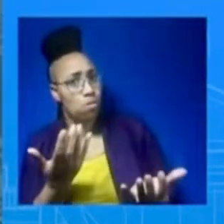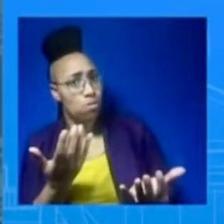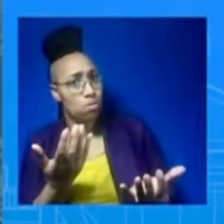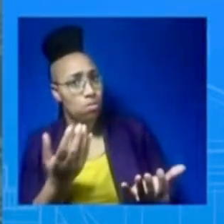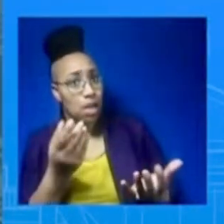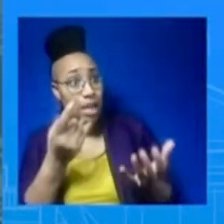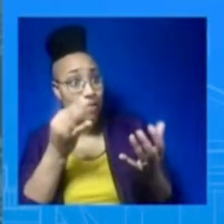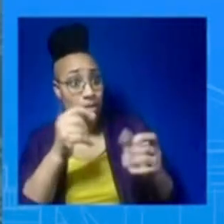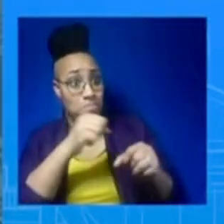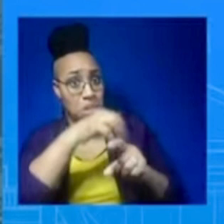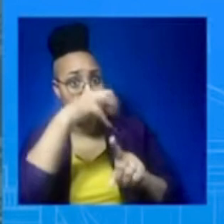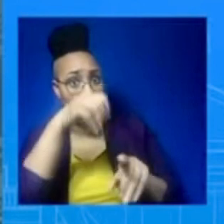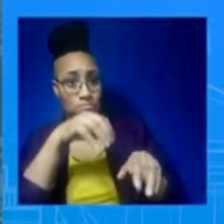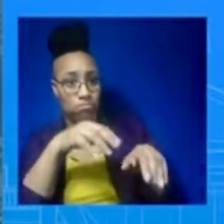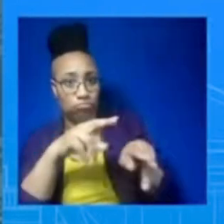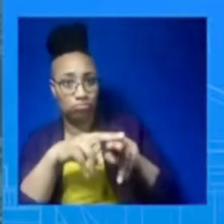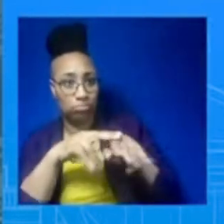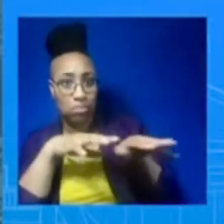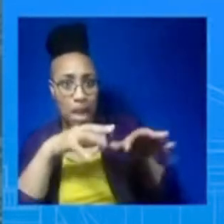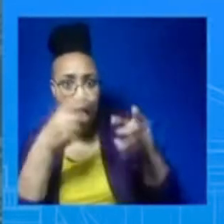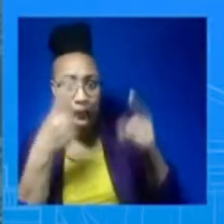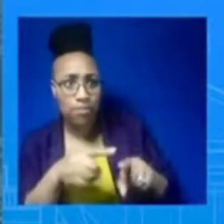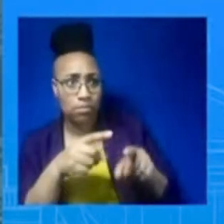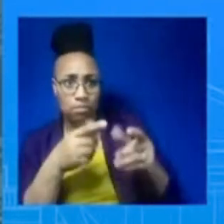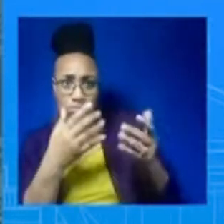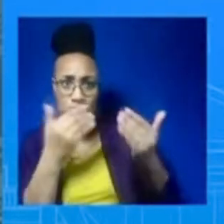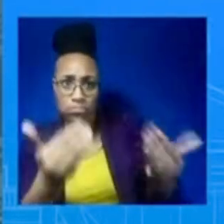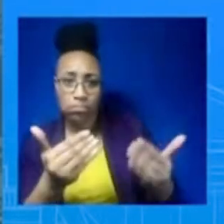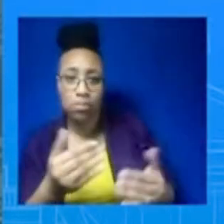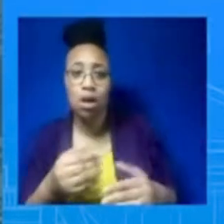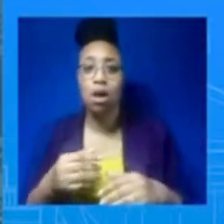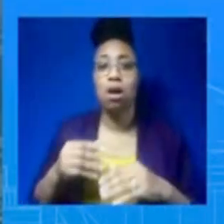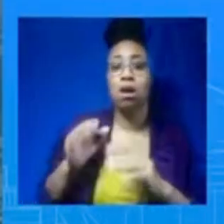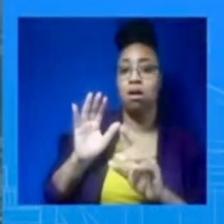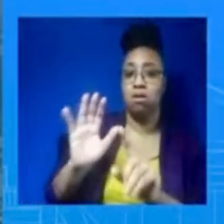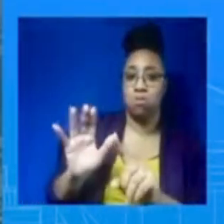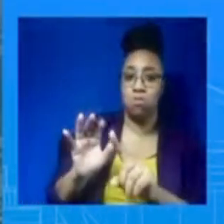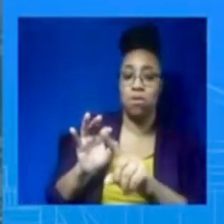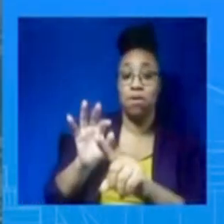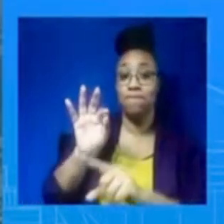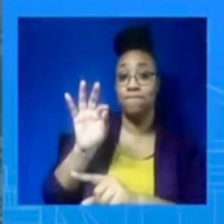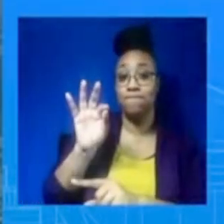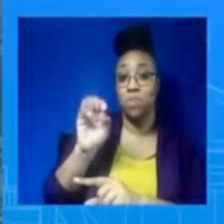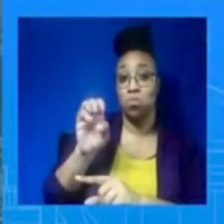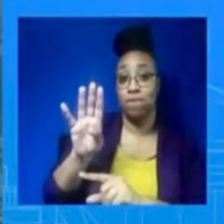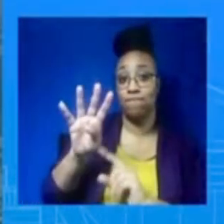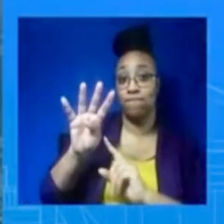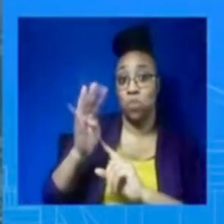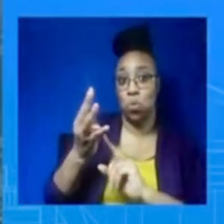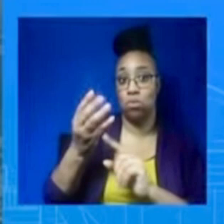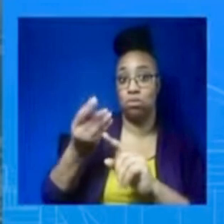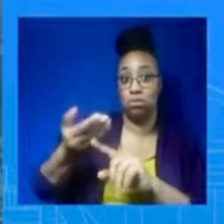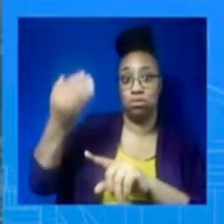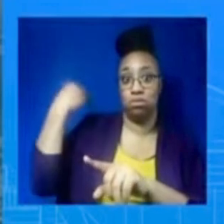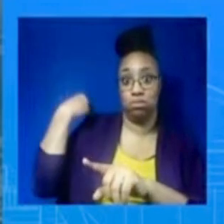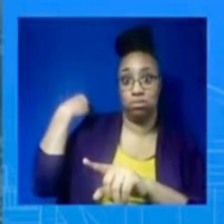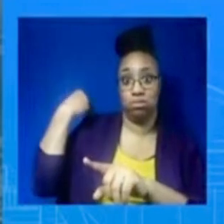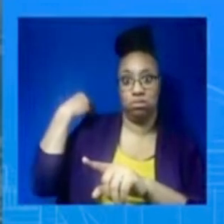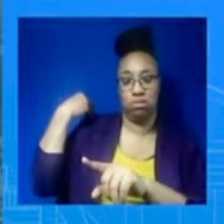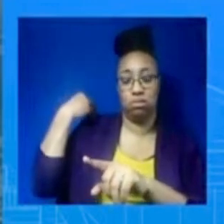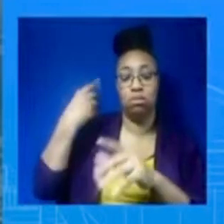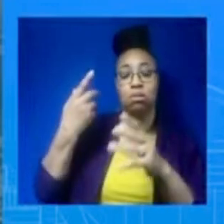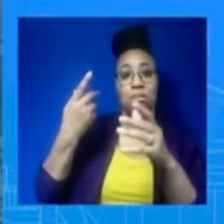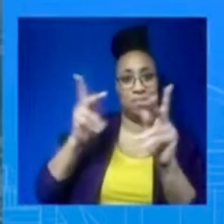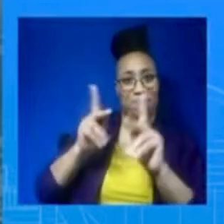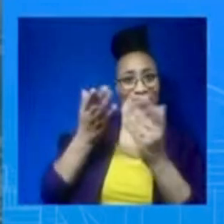4th, we had folks on the ground within hours. The EPA team. Yeah, EPA team, but this matters, right? This happened on February 3rd.